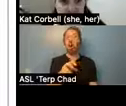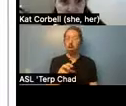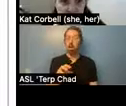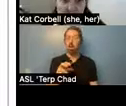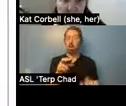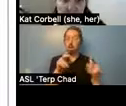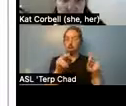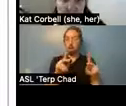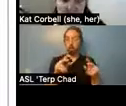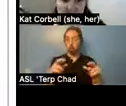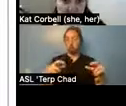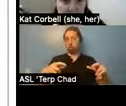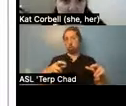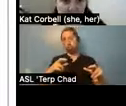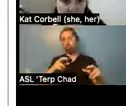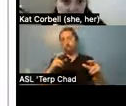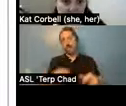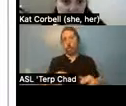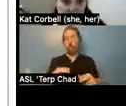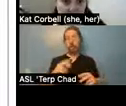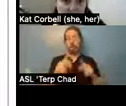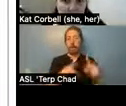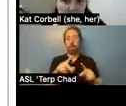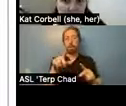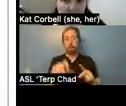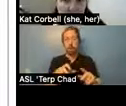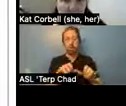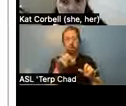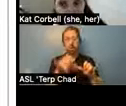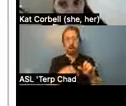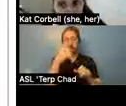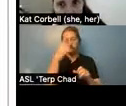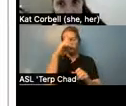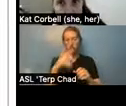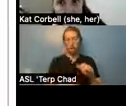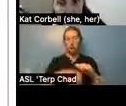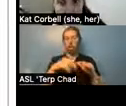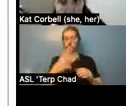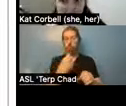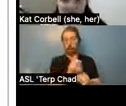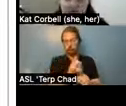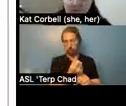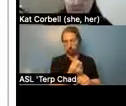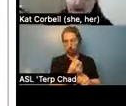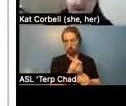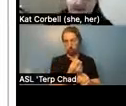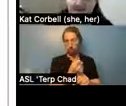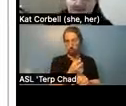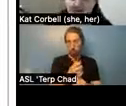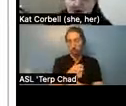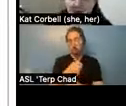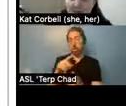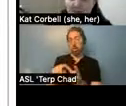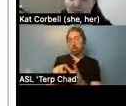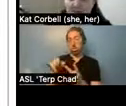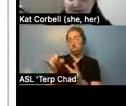a little bit longer before they move to permanent housing. And then the permanent housings are the ones where tenants are,